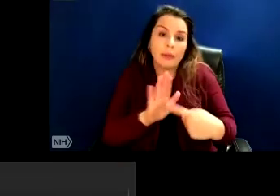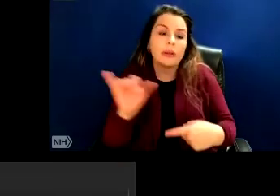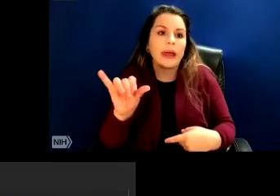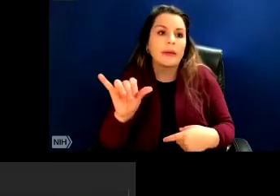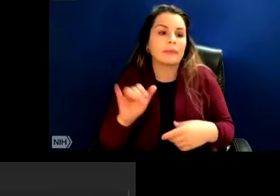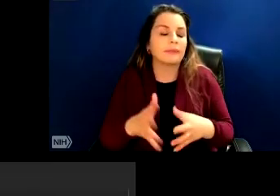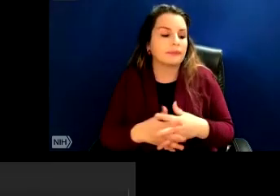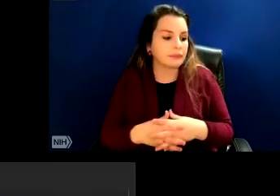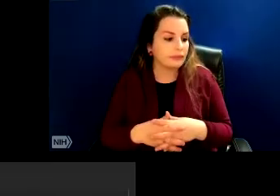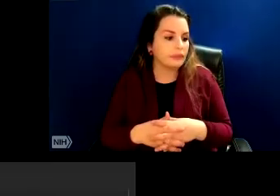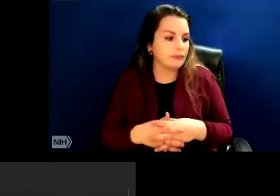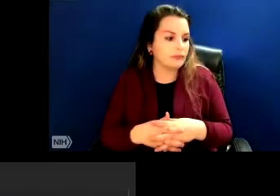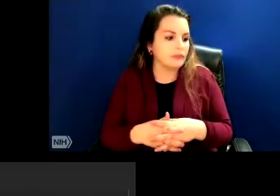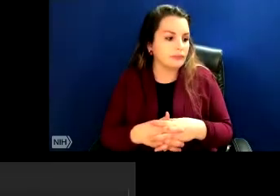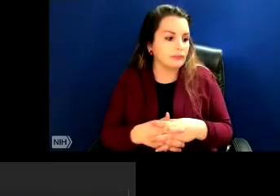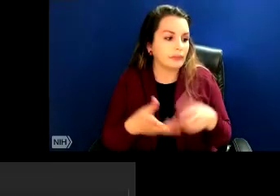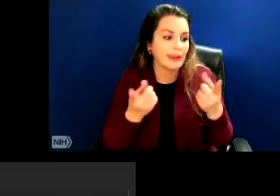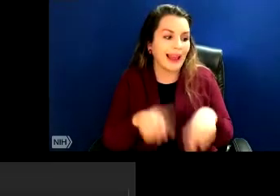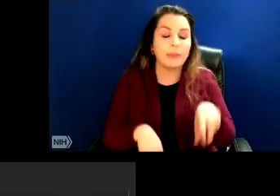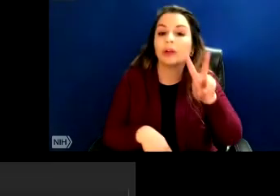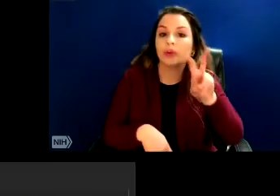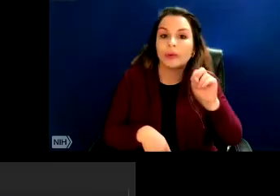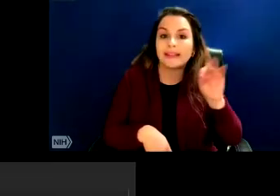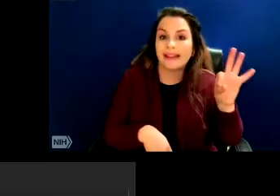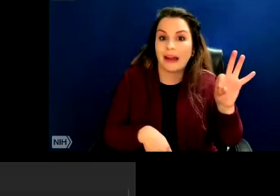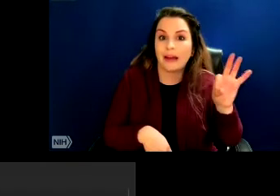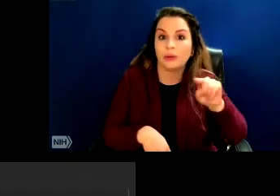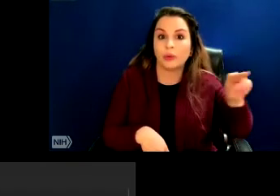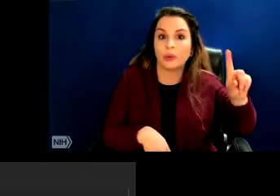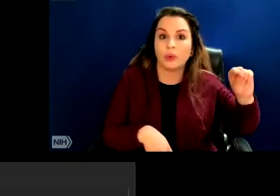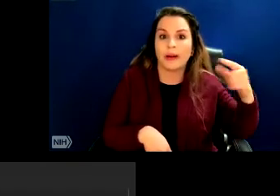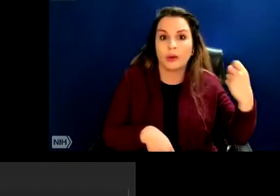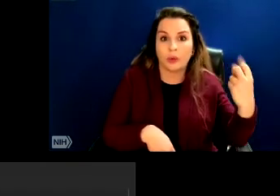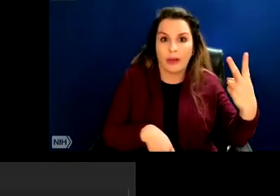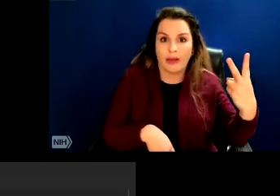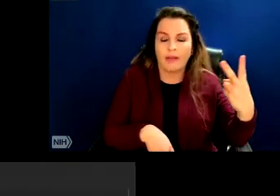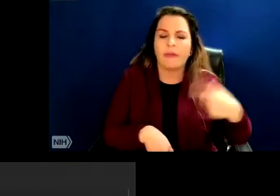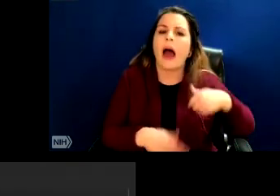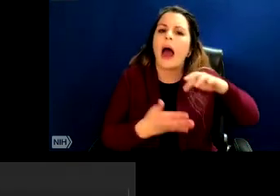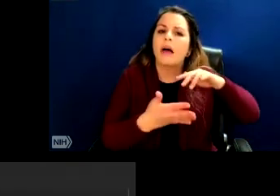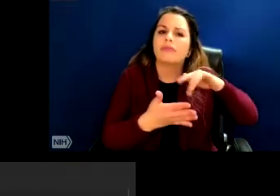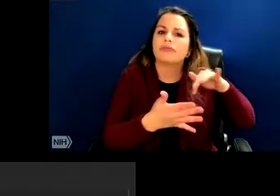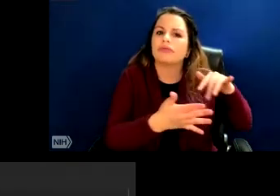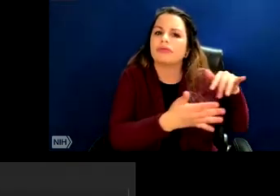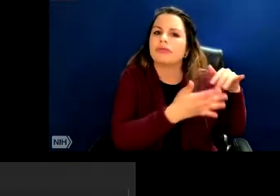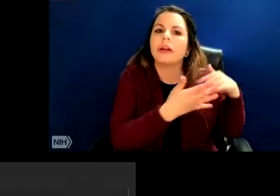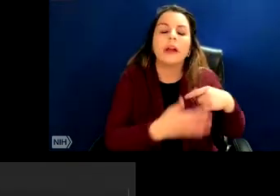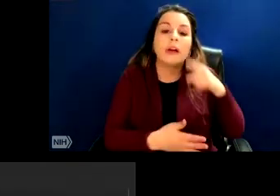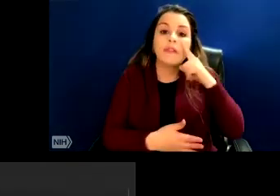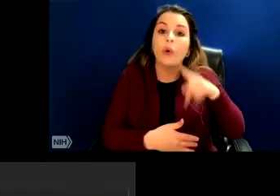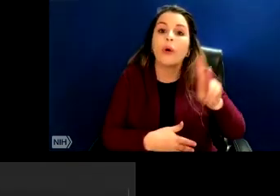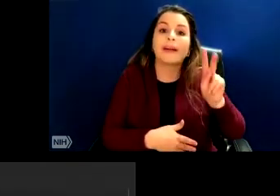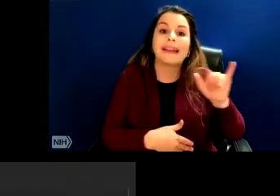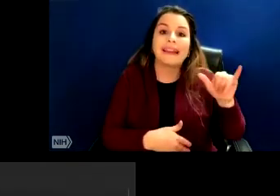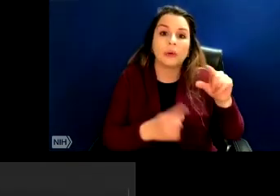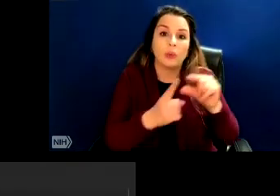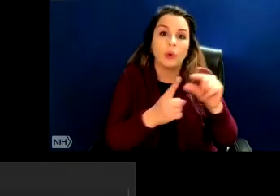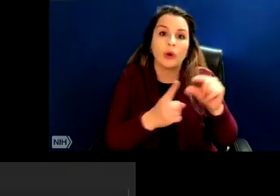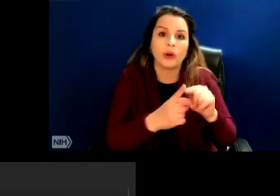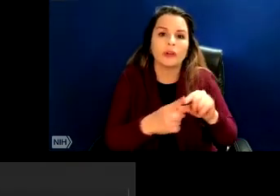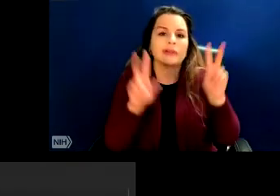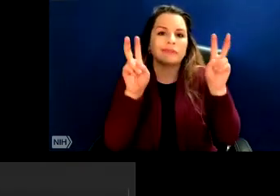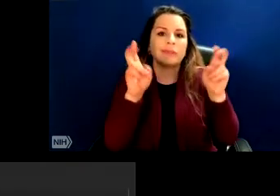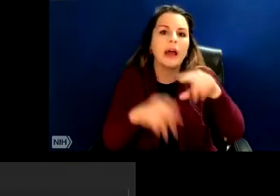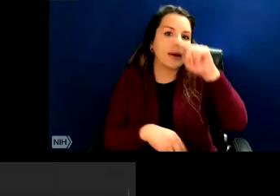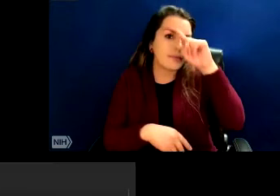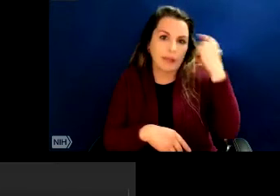from 2009 to 2012, I was conducting searches on the keywords black